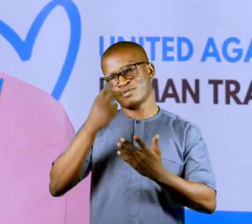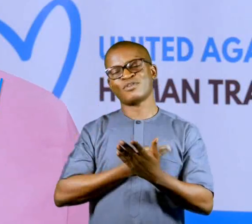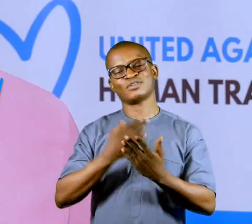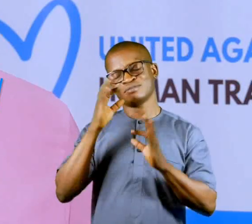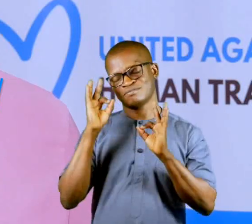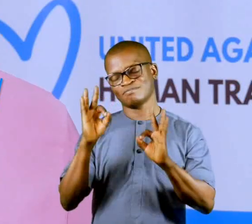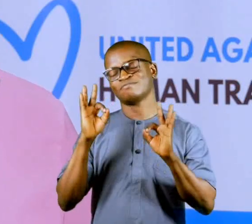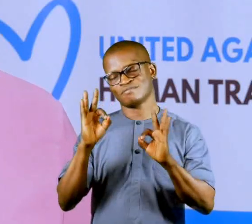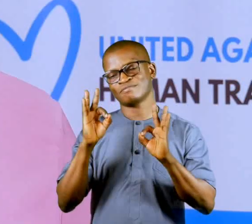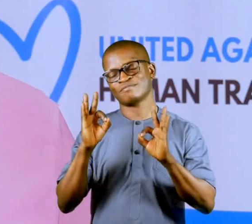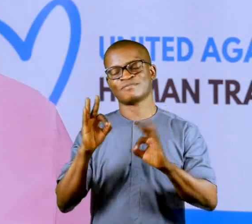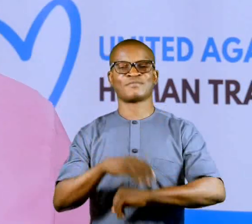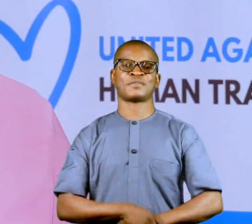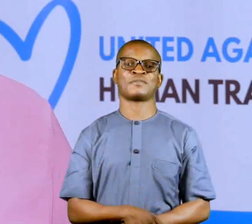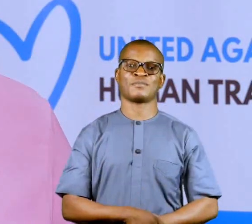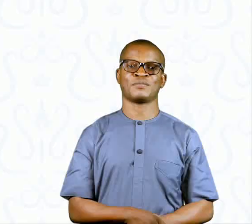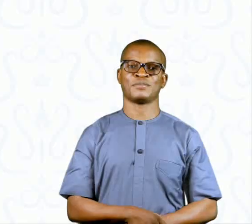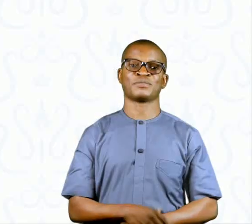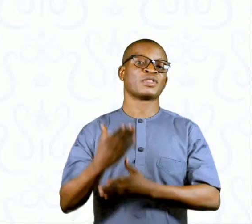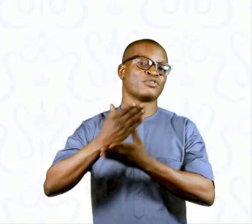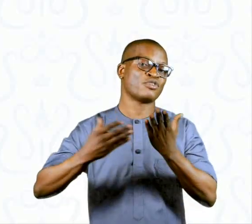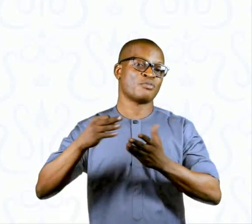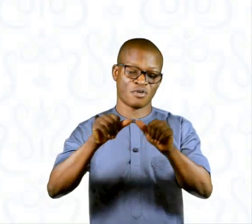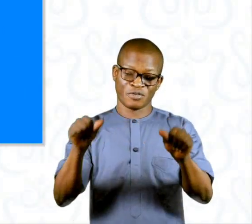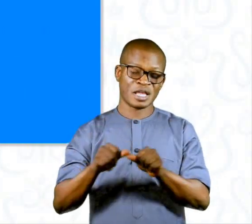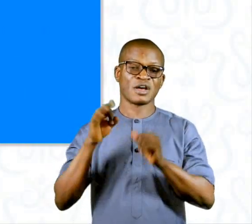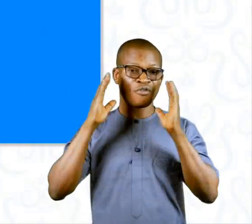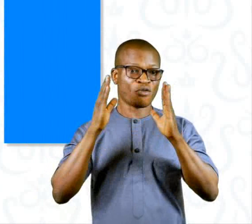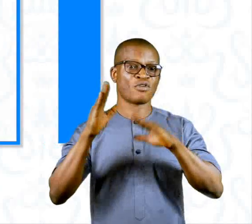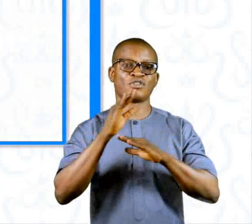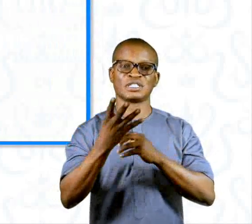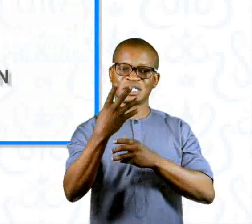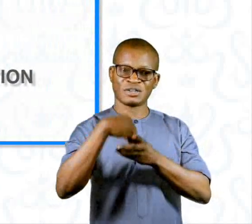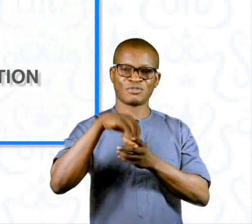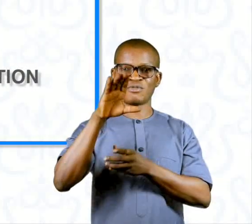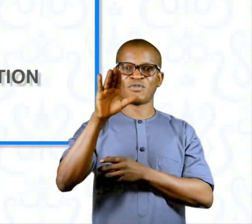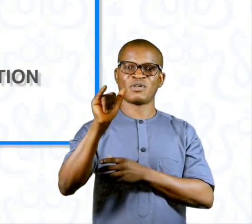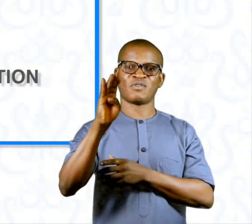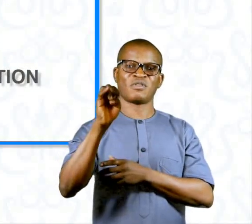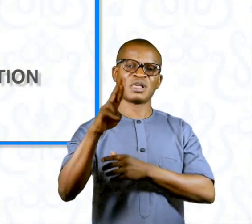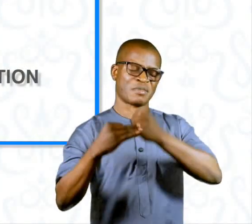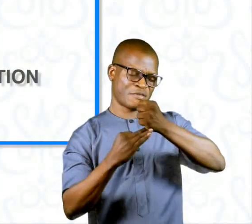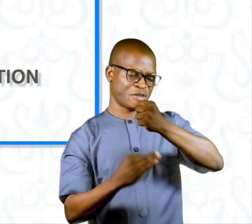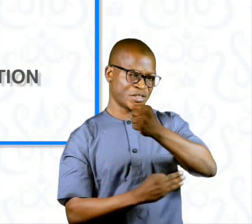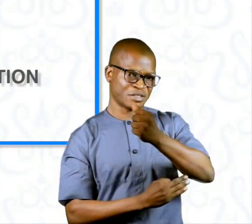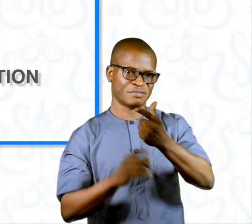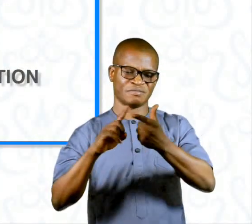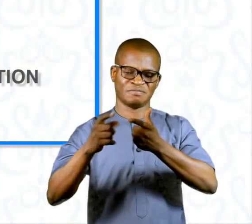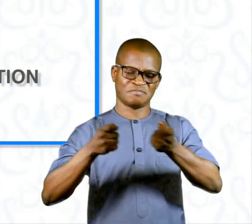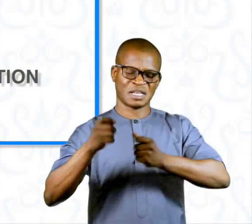was for us a good way of learning for both. Some of the areas of focus include cyber foundation,